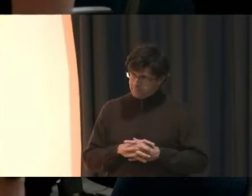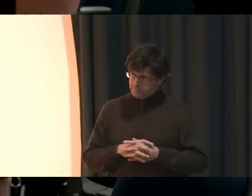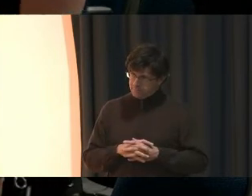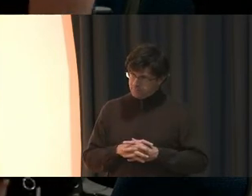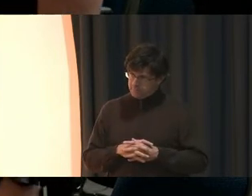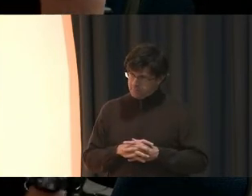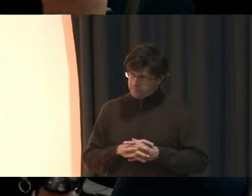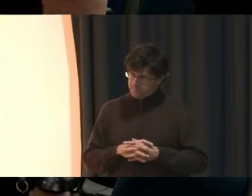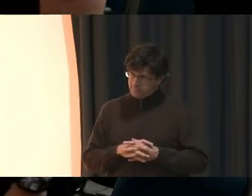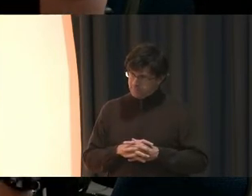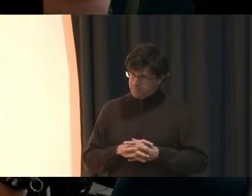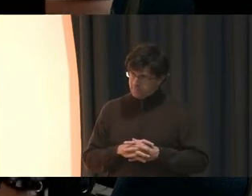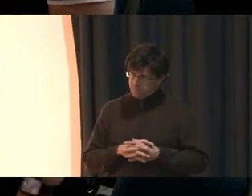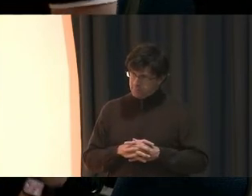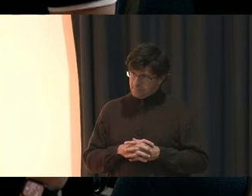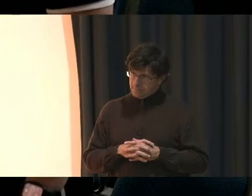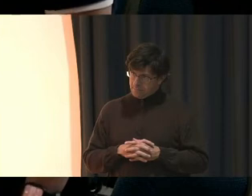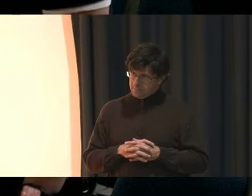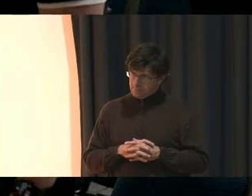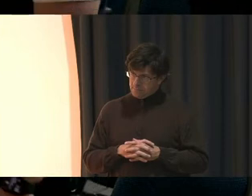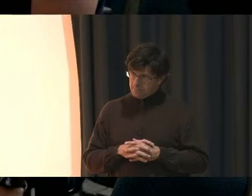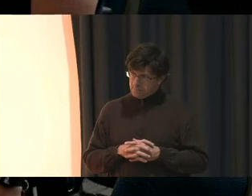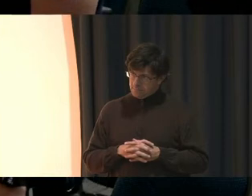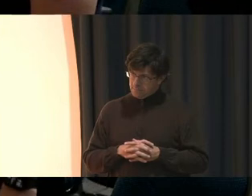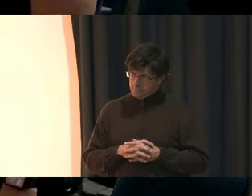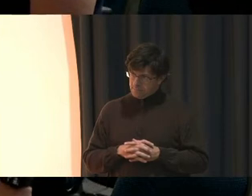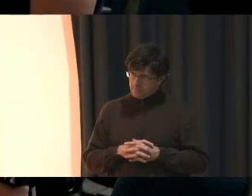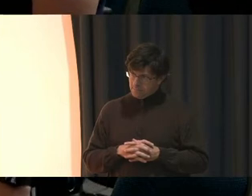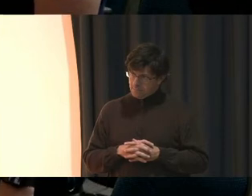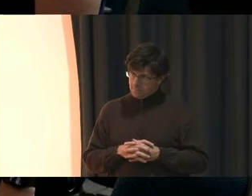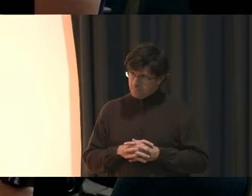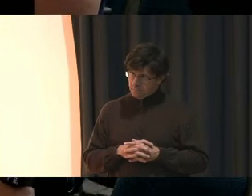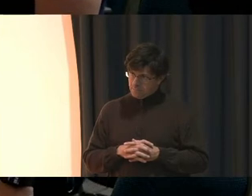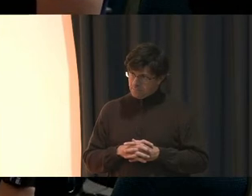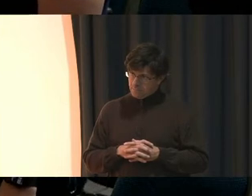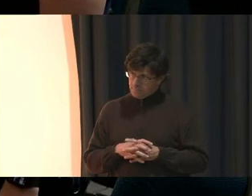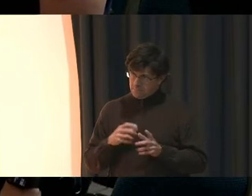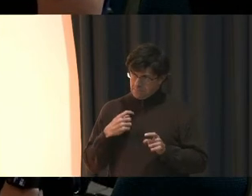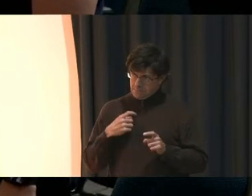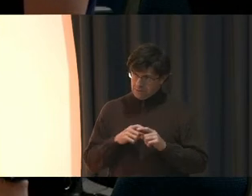Yo pienso que es una escuela muy importante para la comunidad.